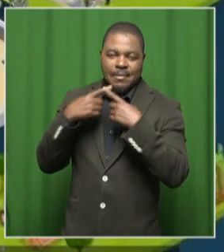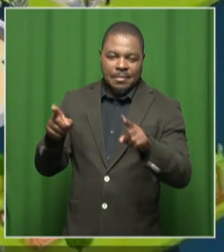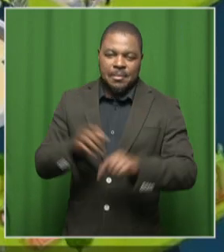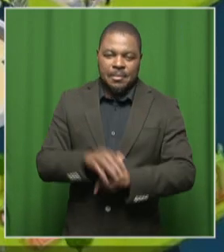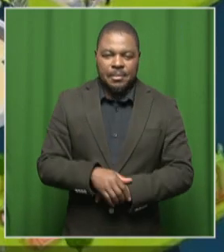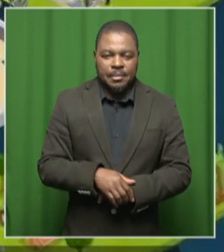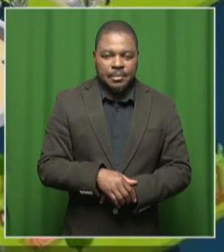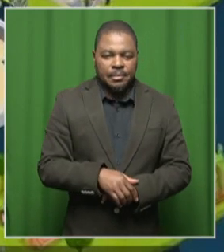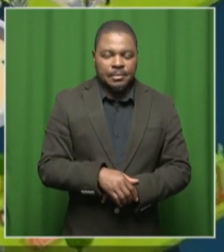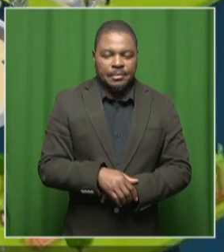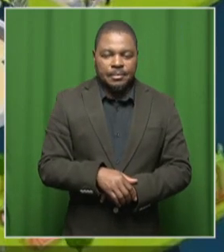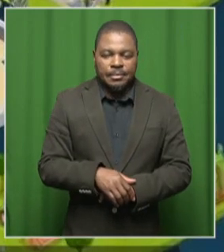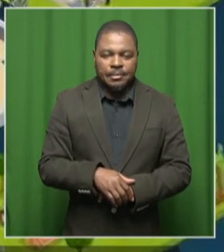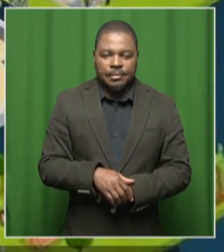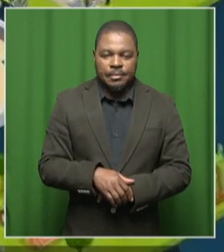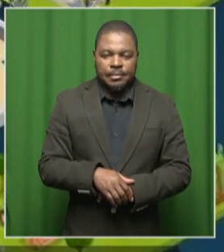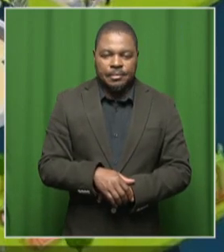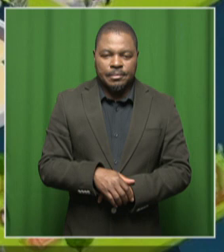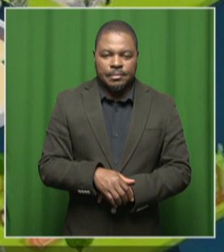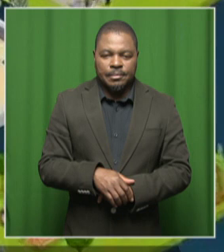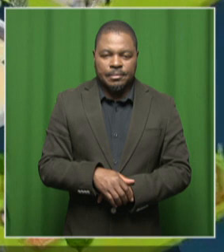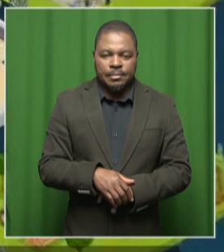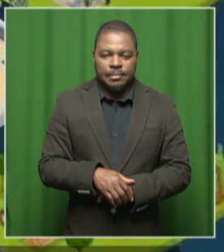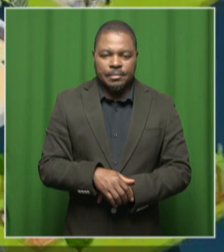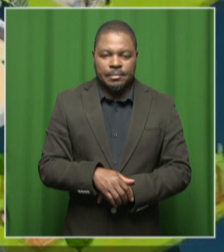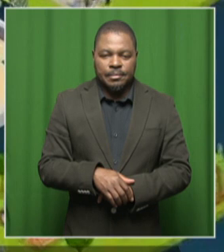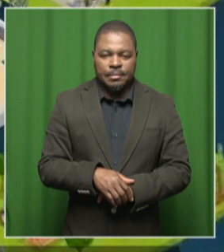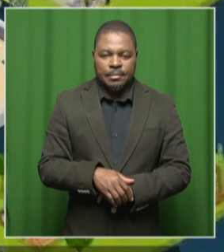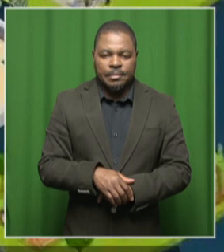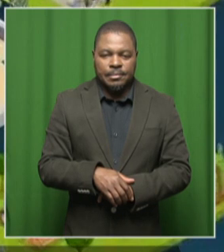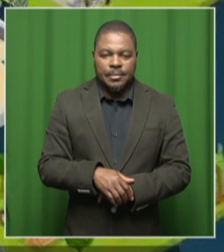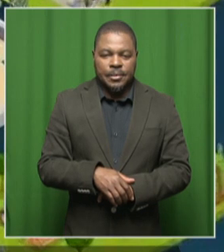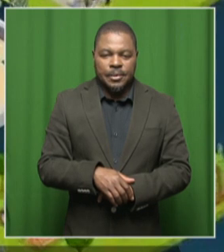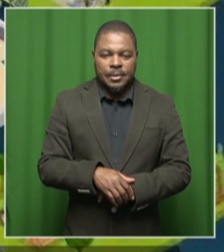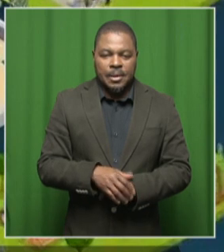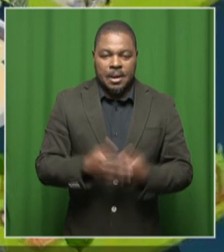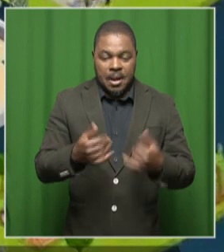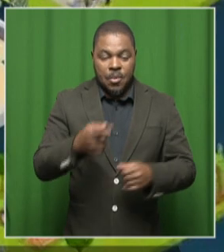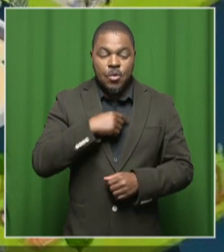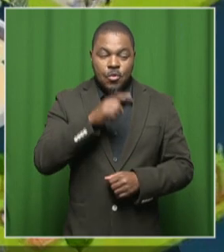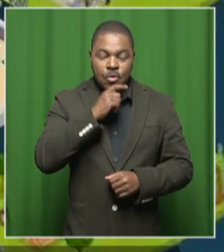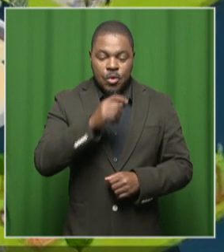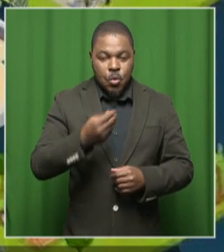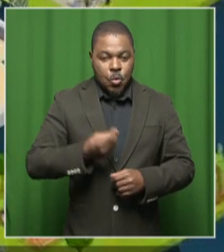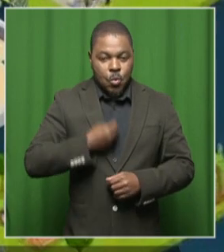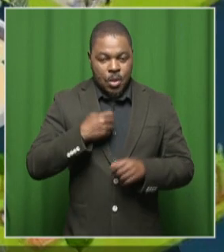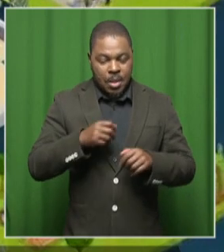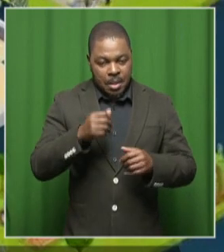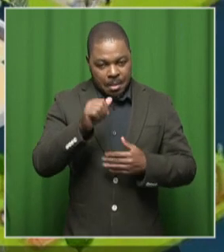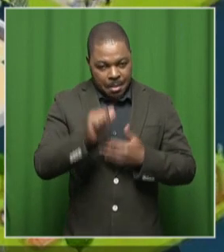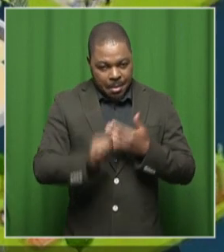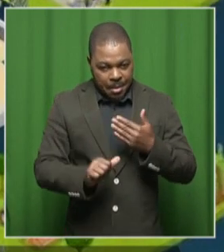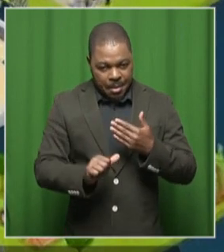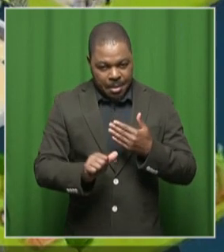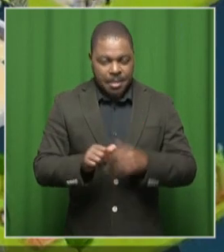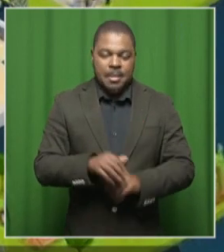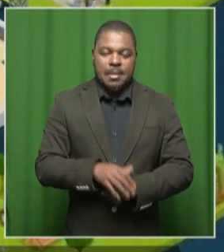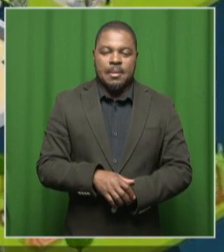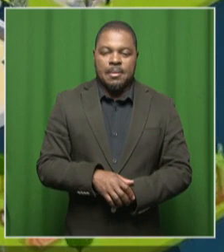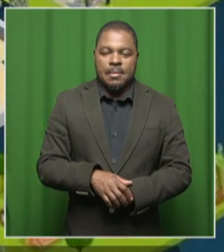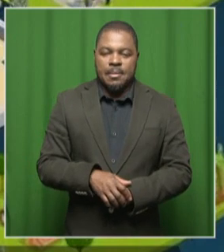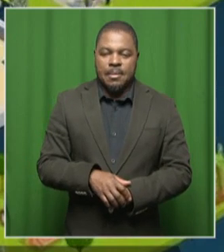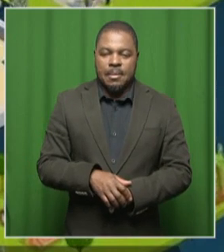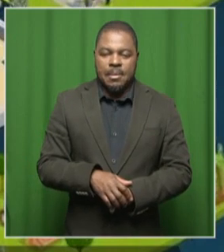very proud of it. And now we're using youth month as an opportunity now to, to,